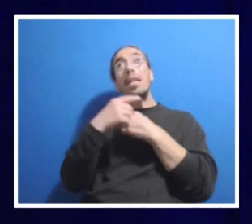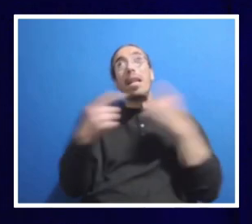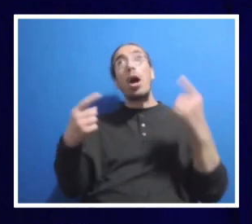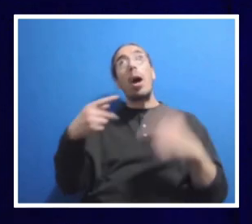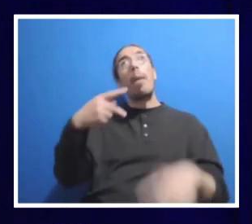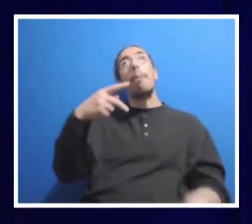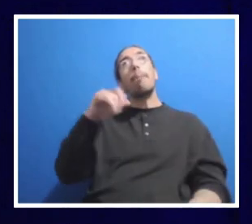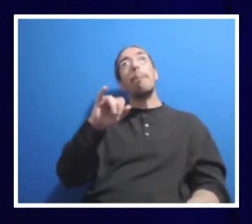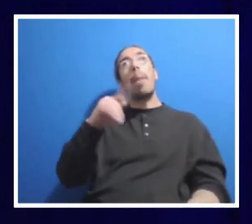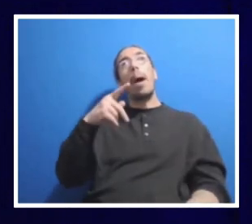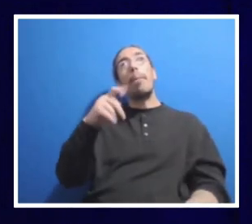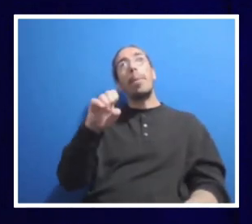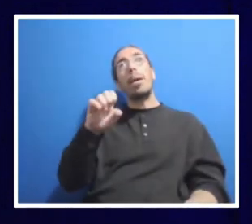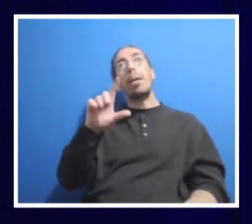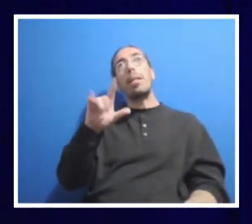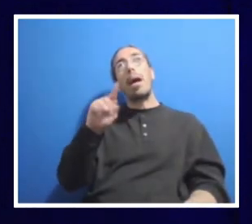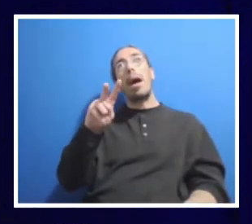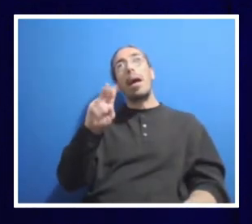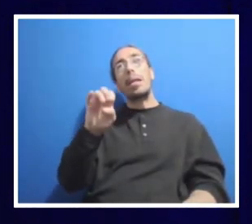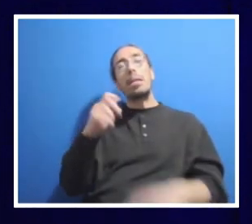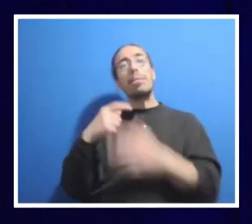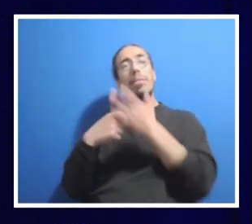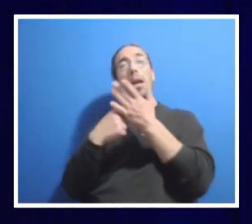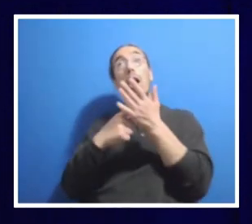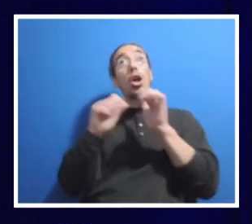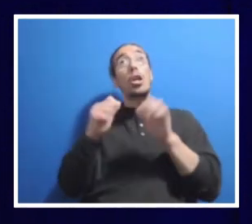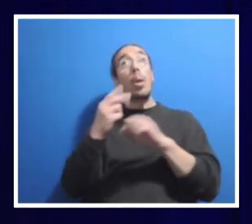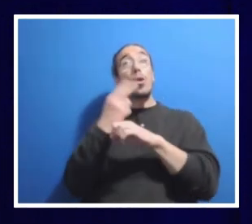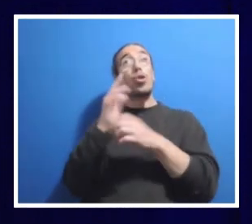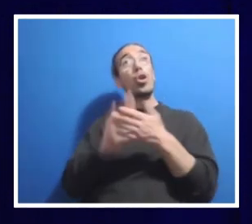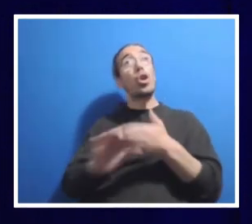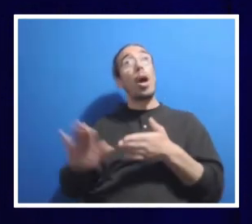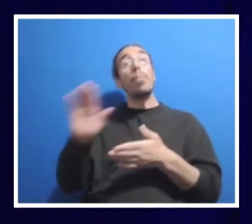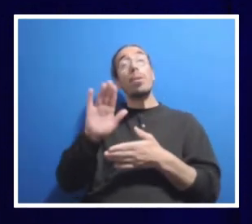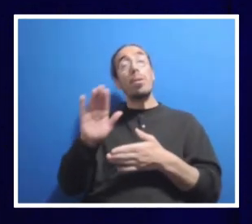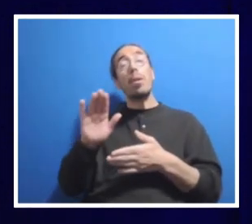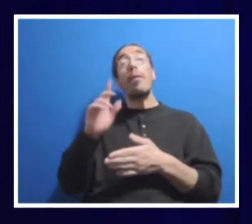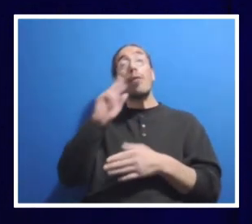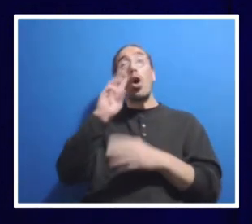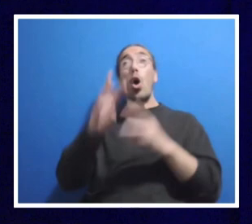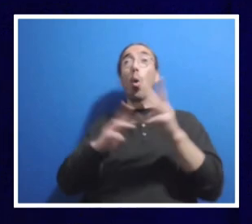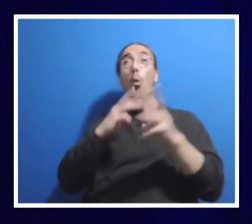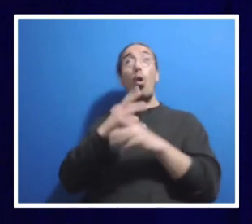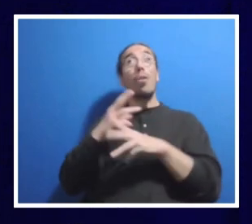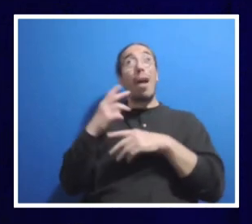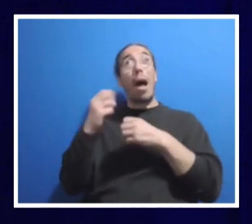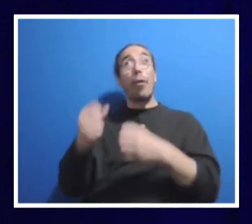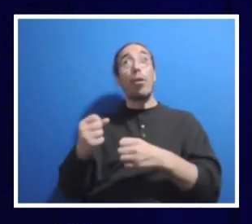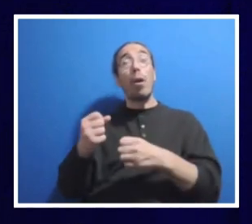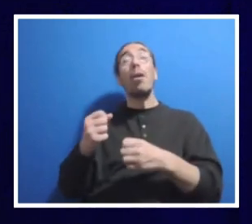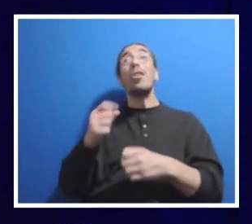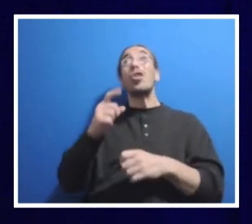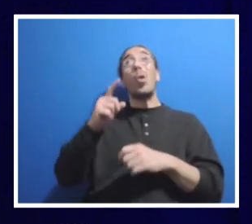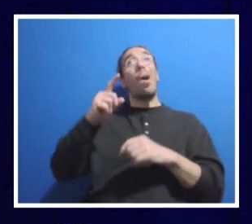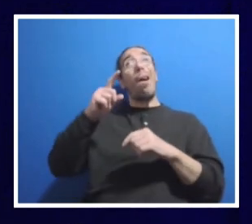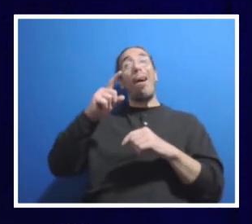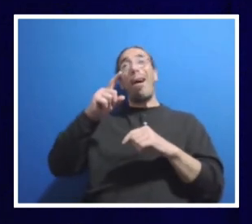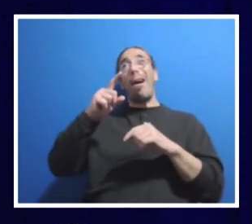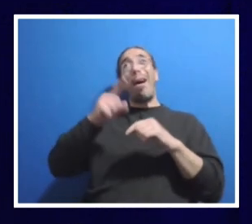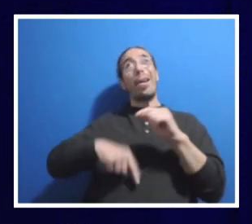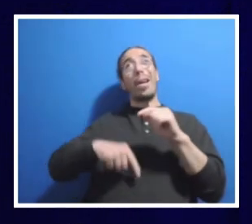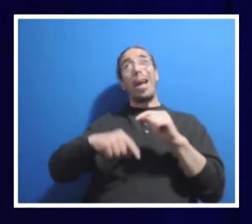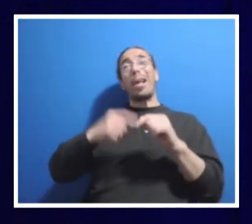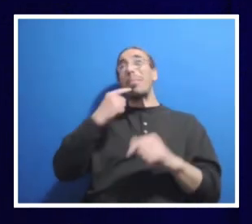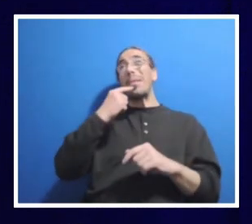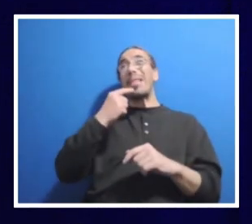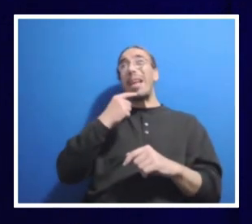Can we use our campuses to advance rural health? Because we're right there. So I cannot say there's one specific answer